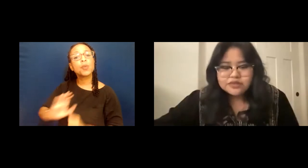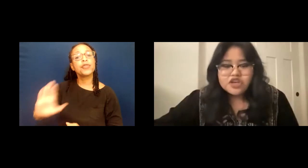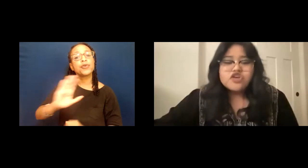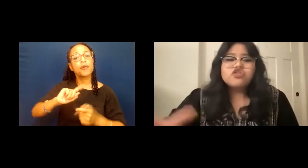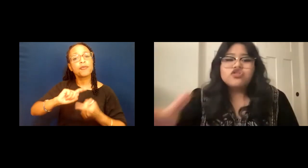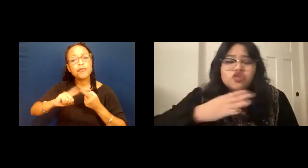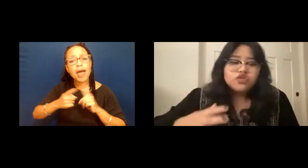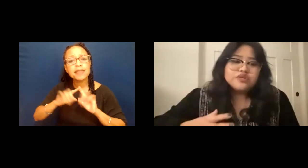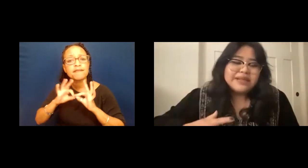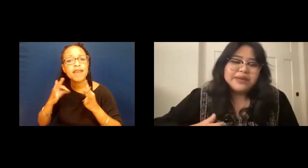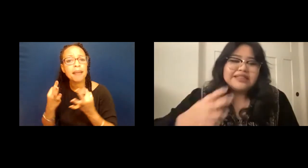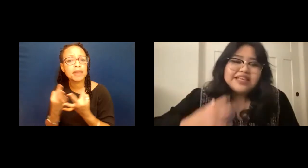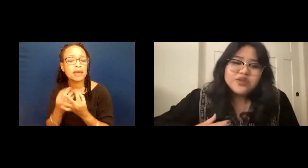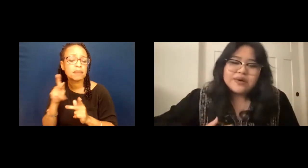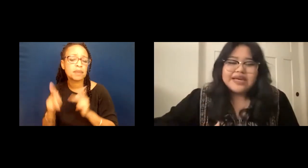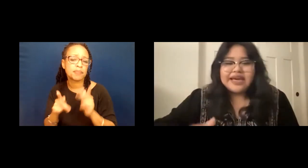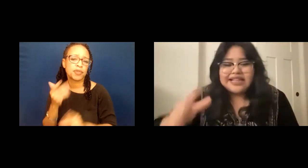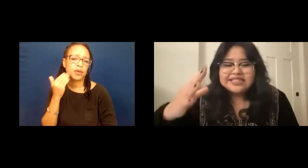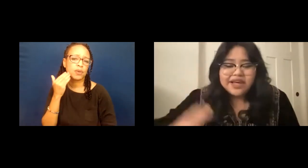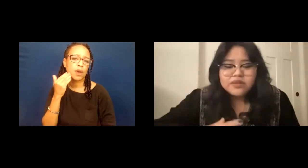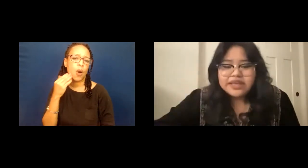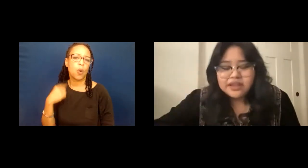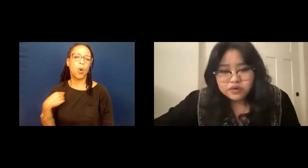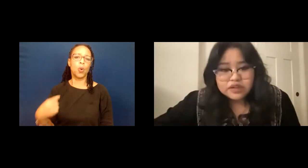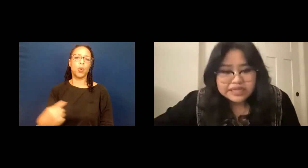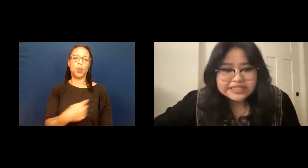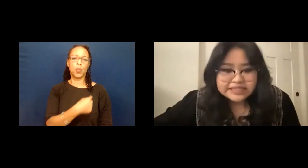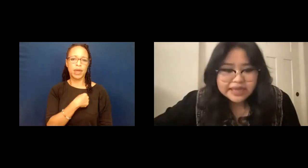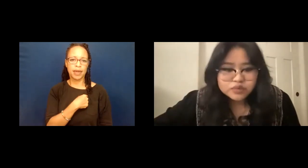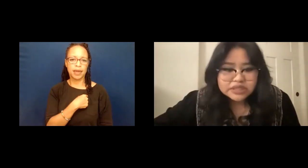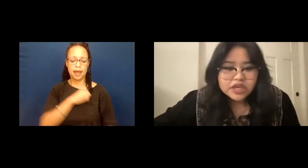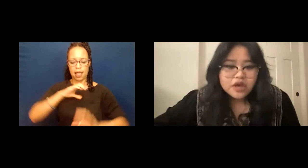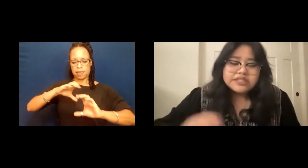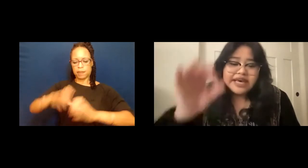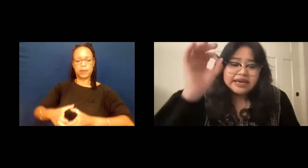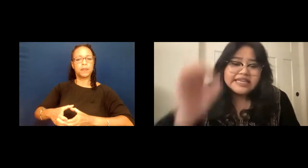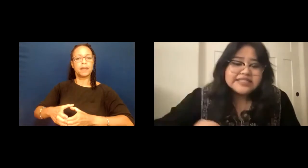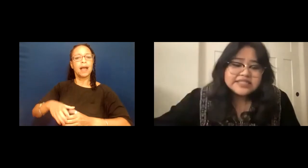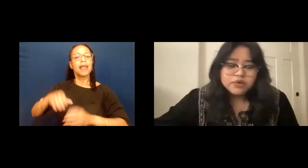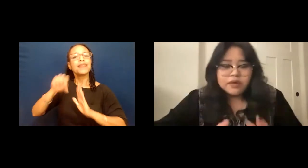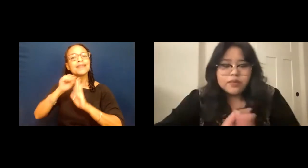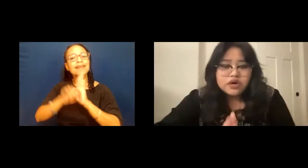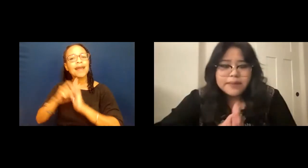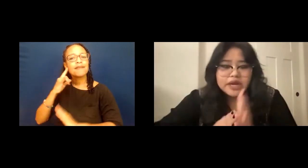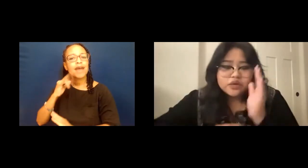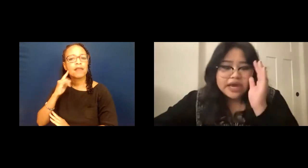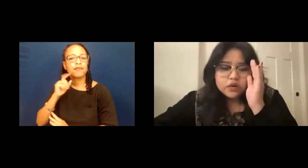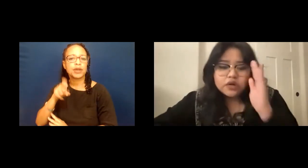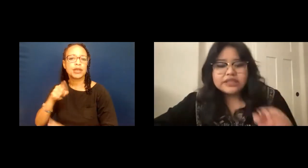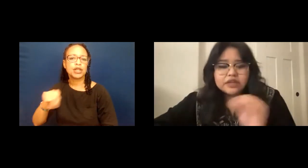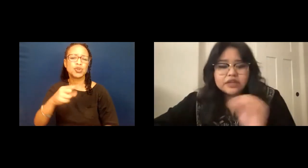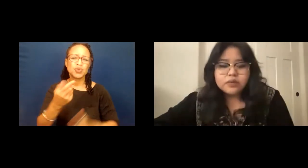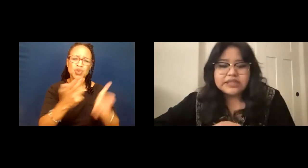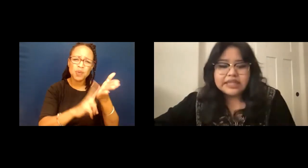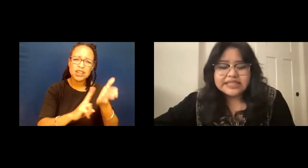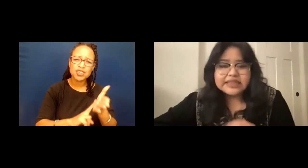conocidos. Nosotros, el partido, el estado de California lo necesitamos. O sea, regístrese por favor para ayudar con